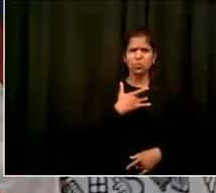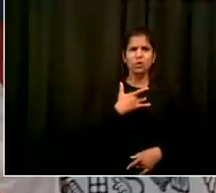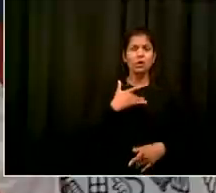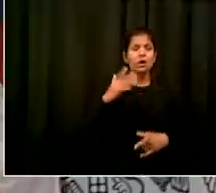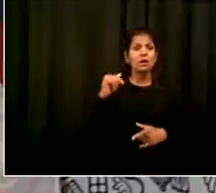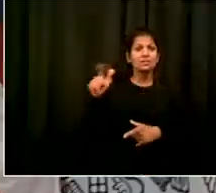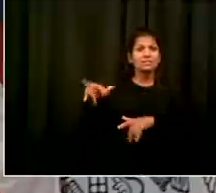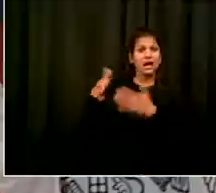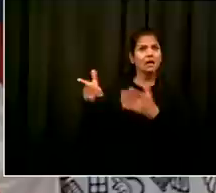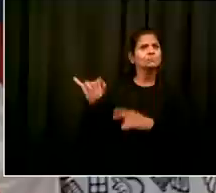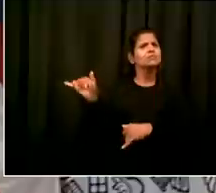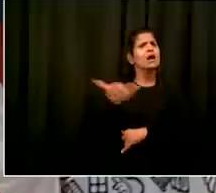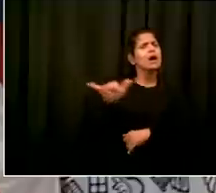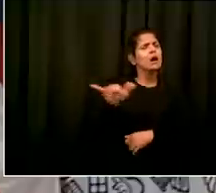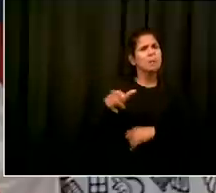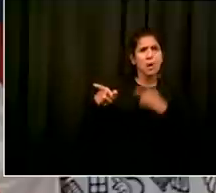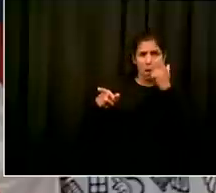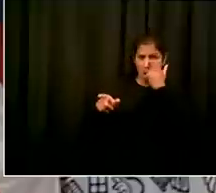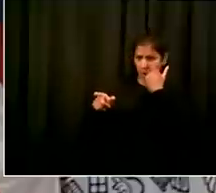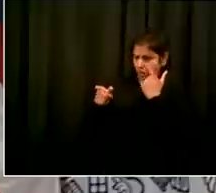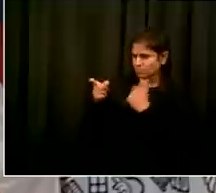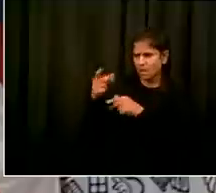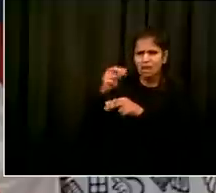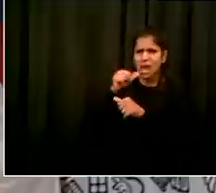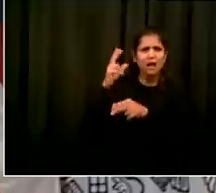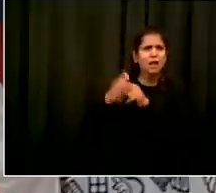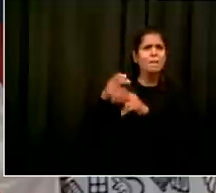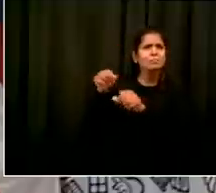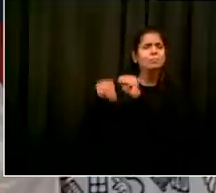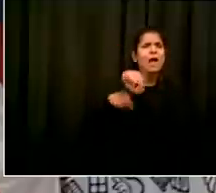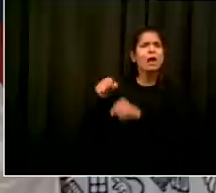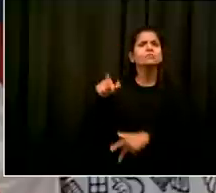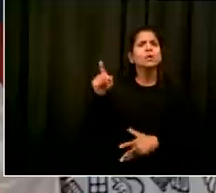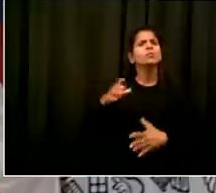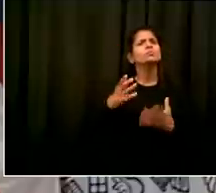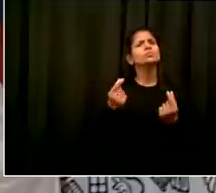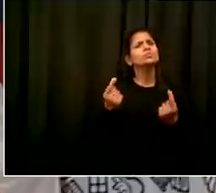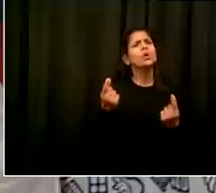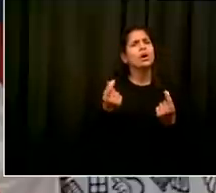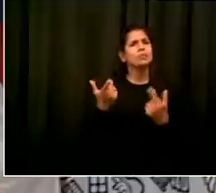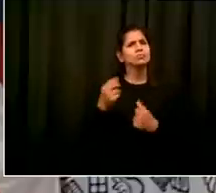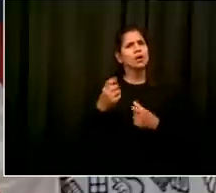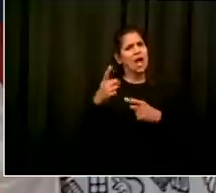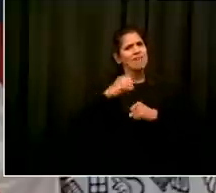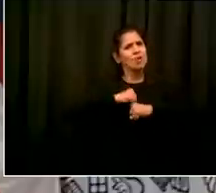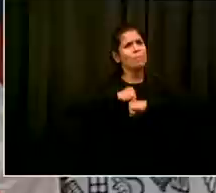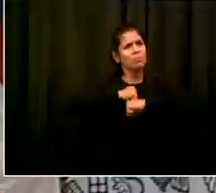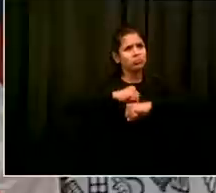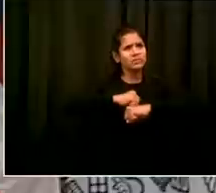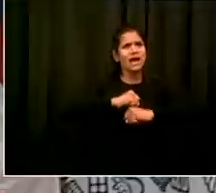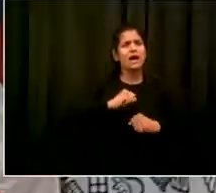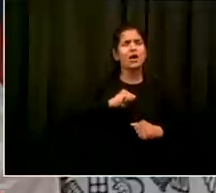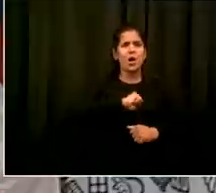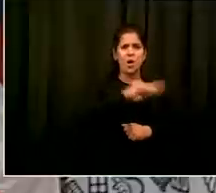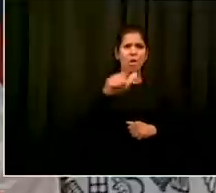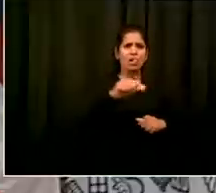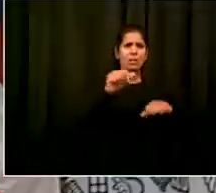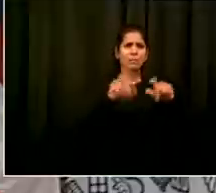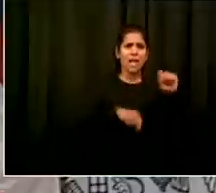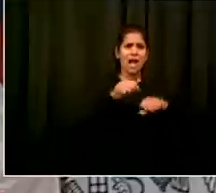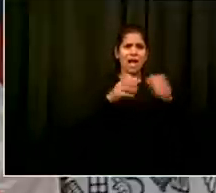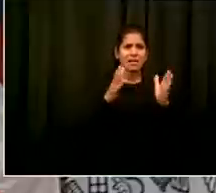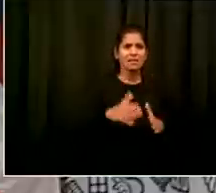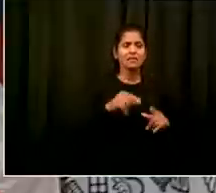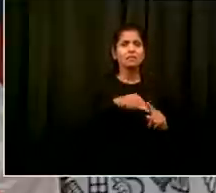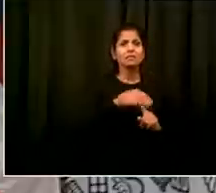taking from us way too early um again all i can say to you is i have been committed from day one to